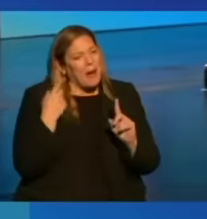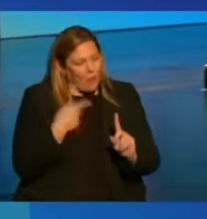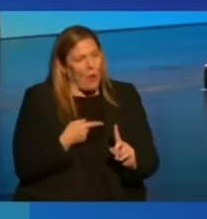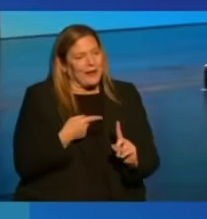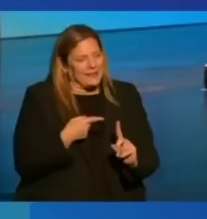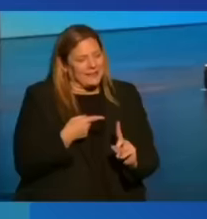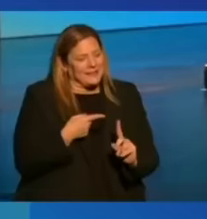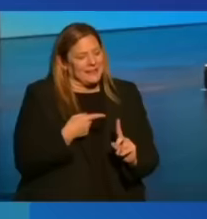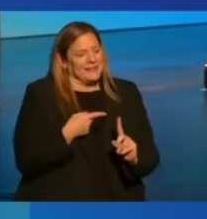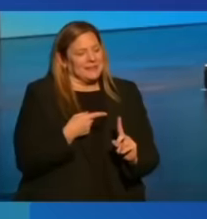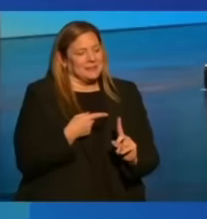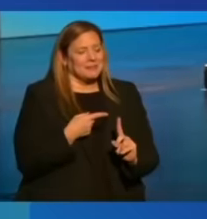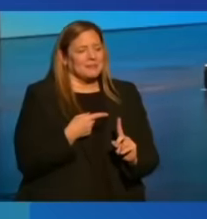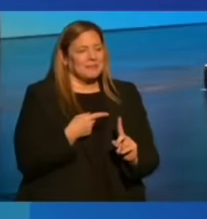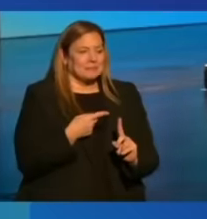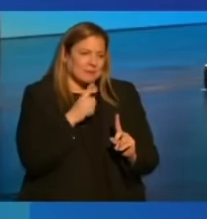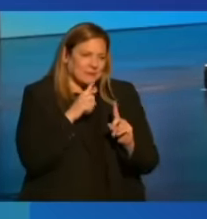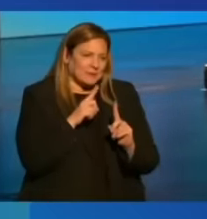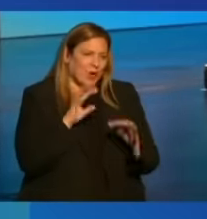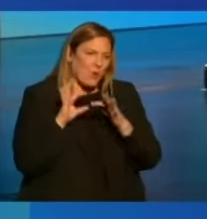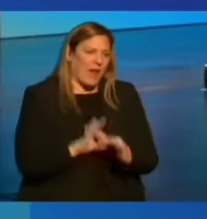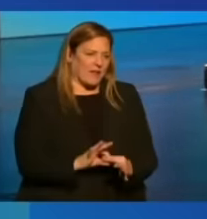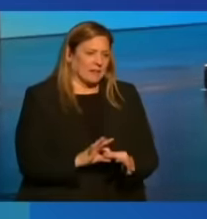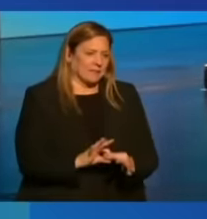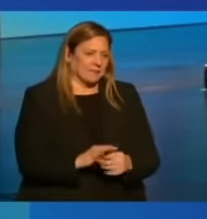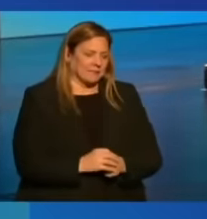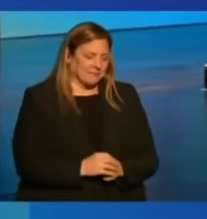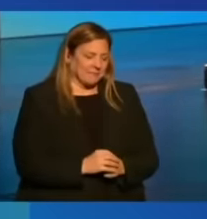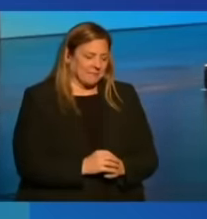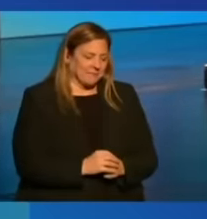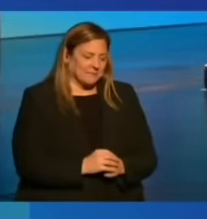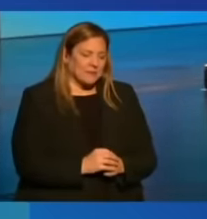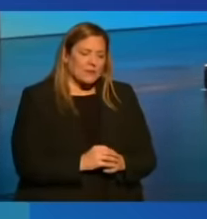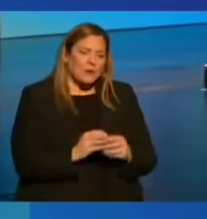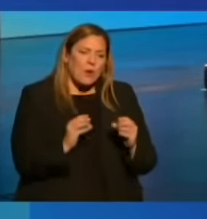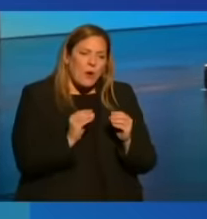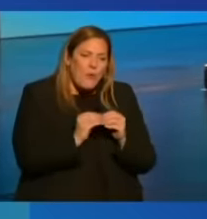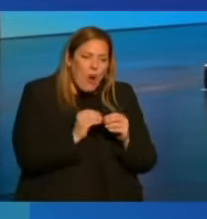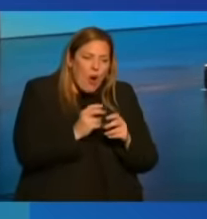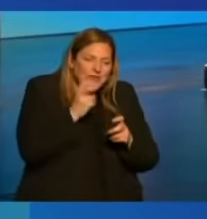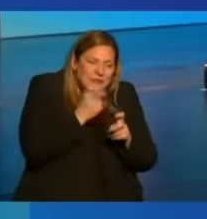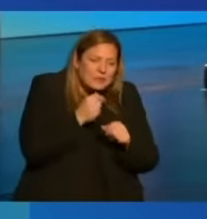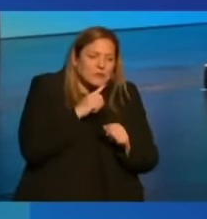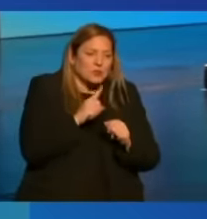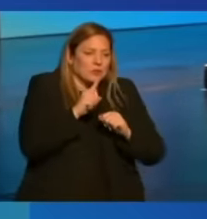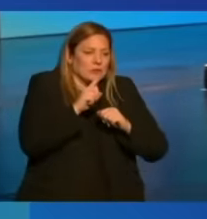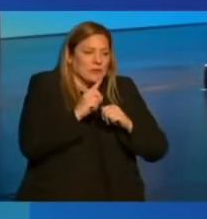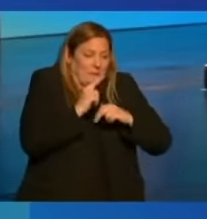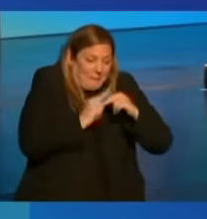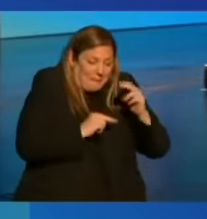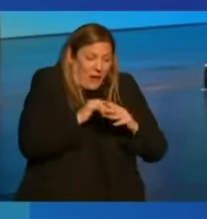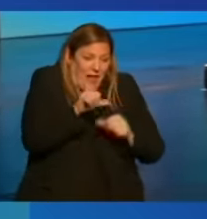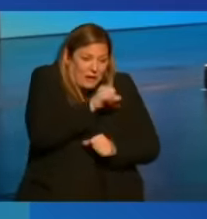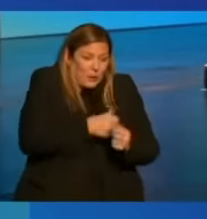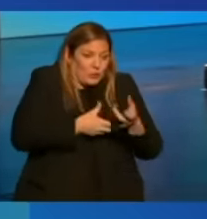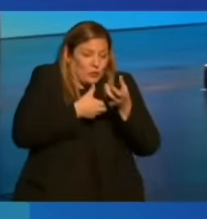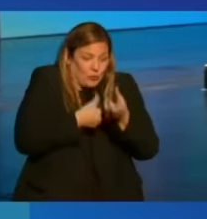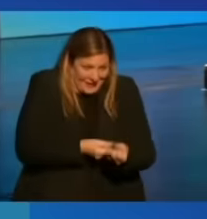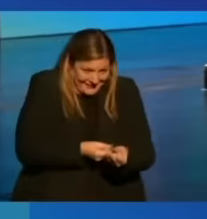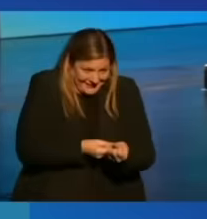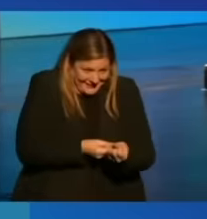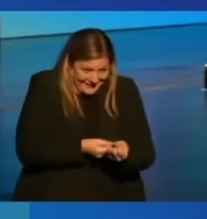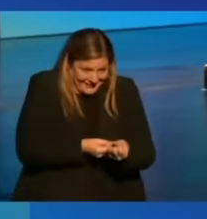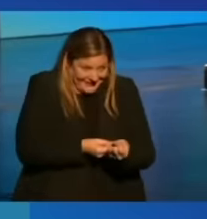relevant. It is harder to build social trust and hence generous